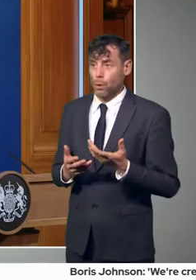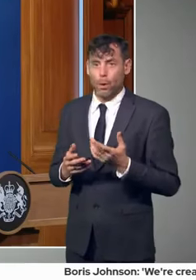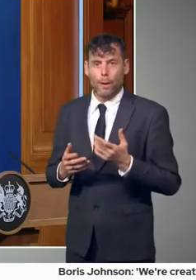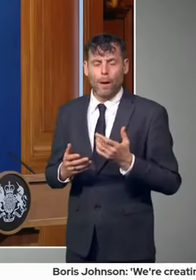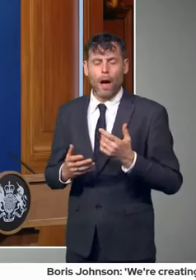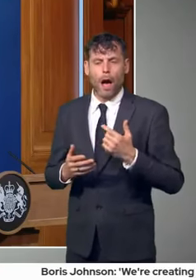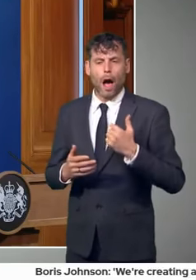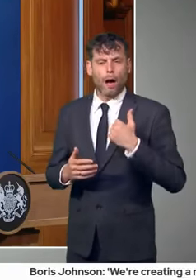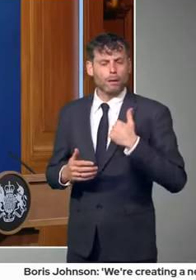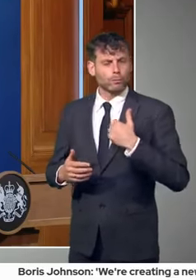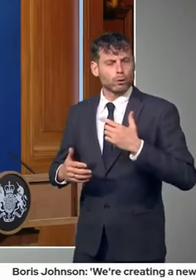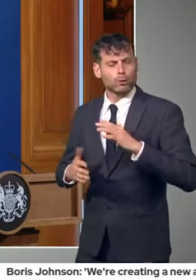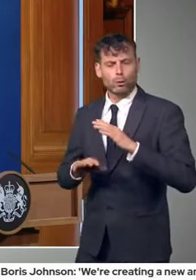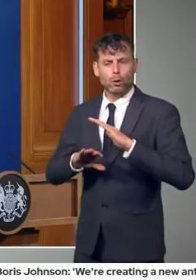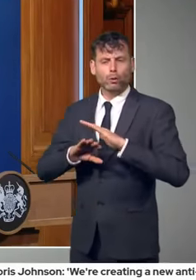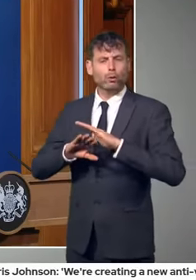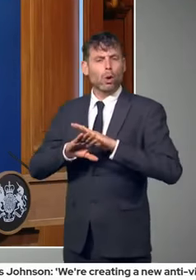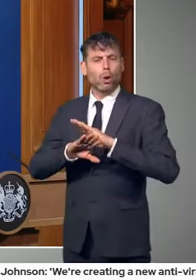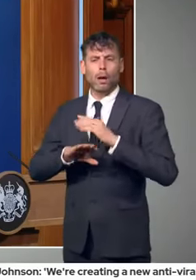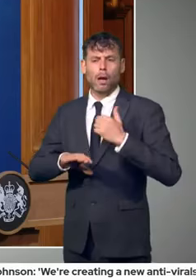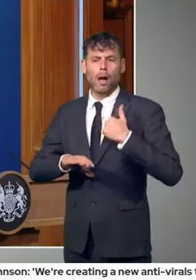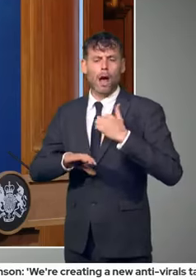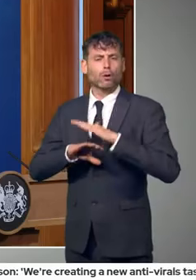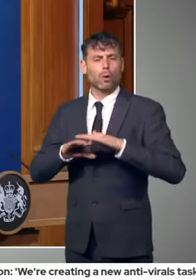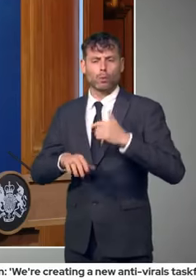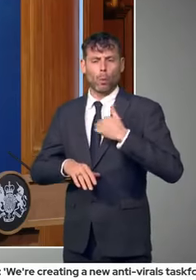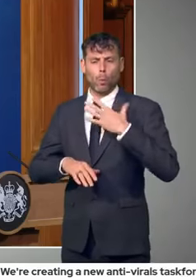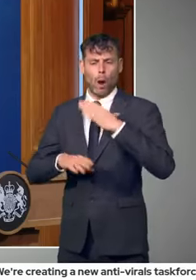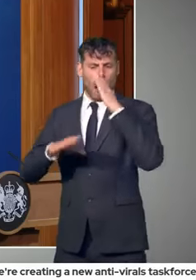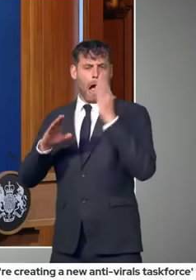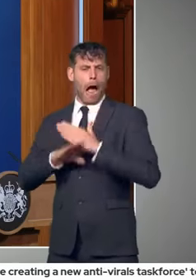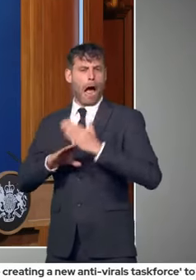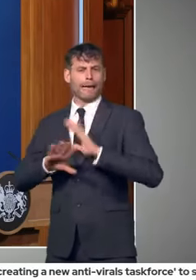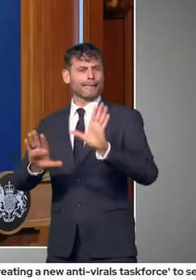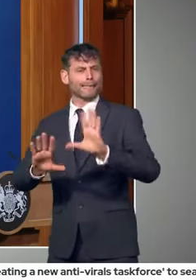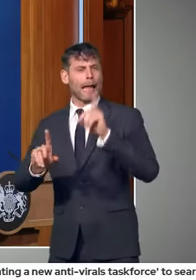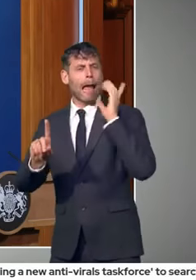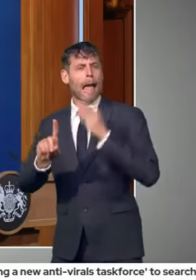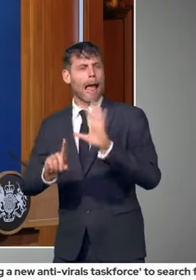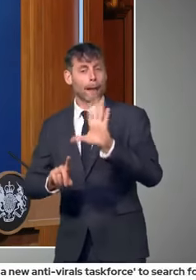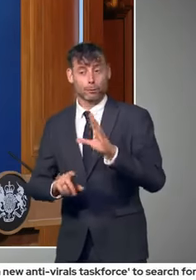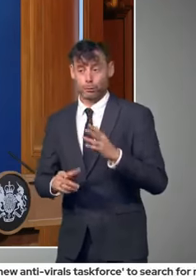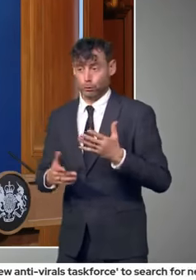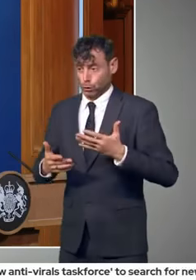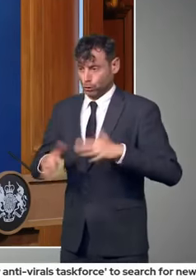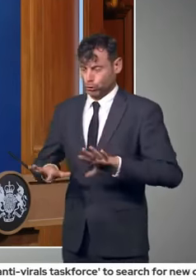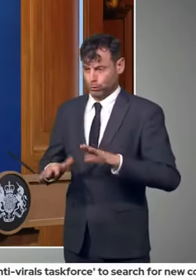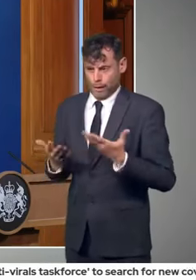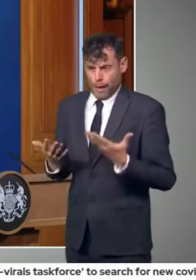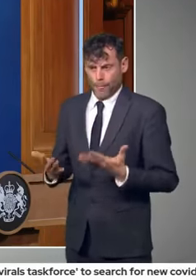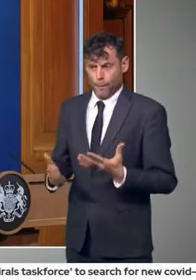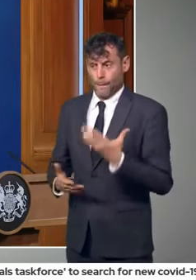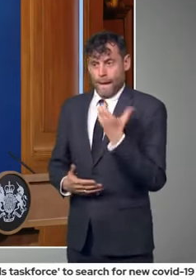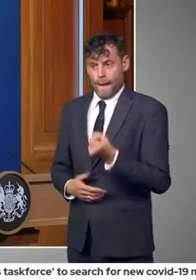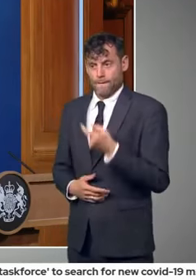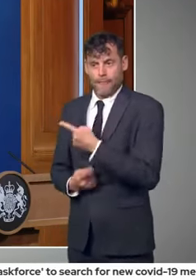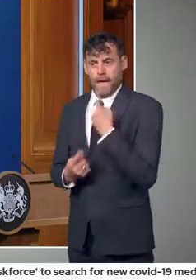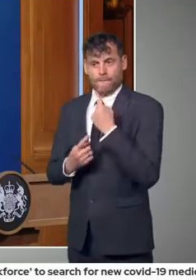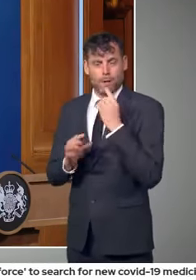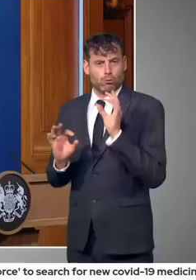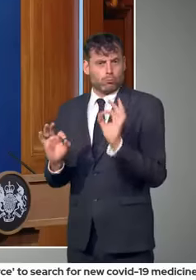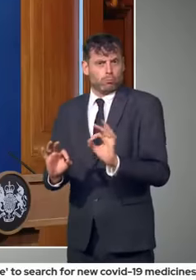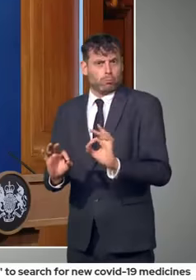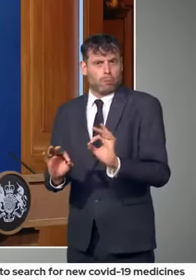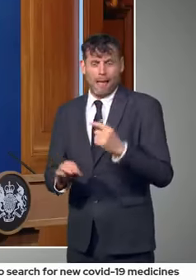conceal anything from people. We simply don't know that data. I suspect the number is very small, but